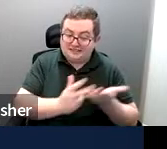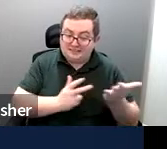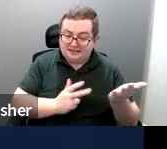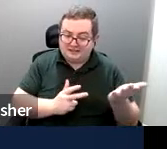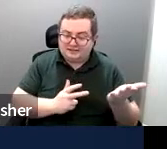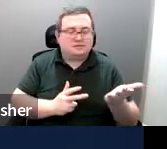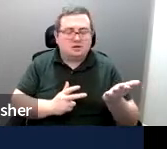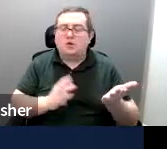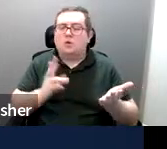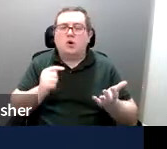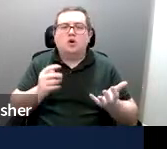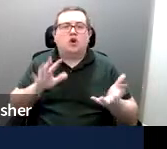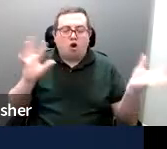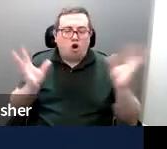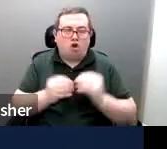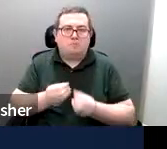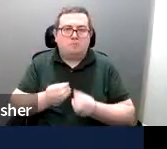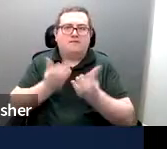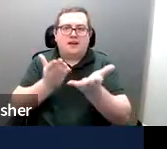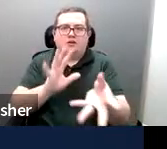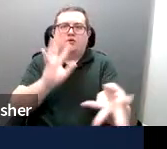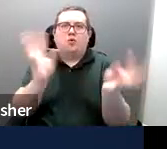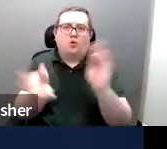what's all provided in total?